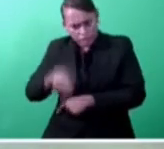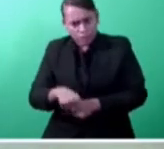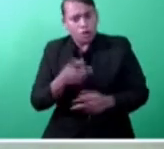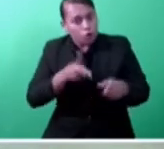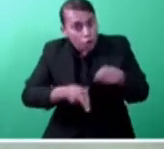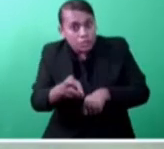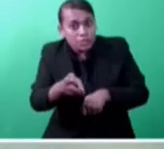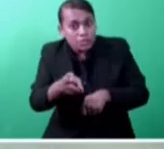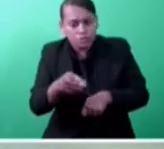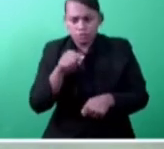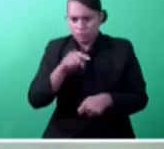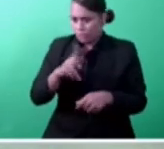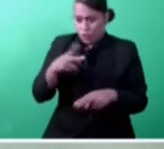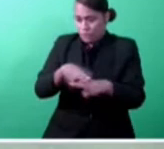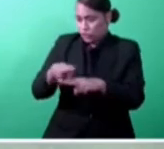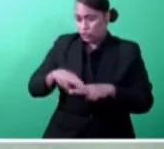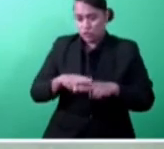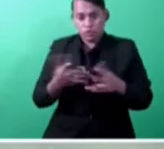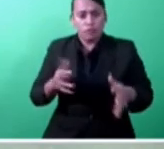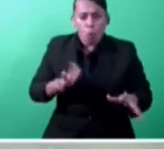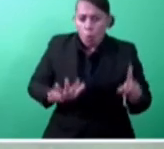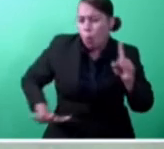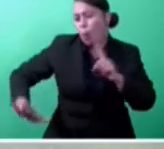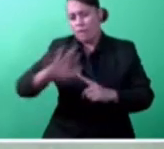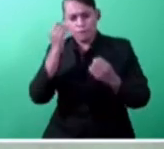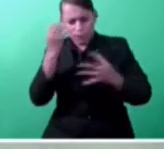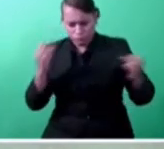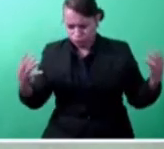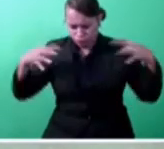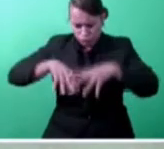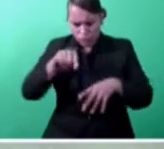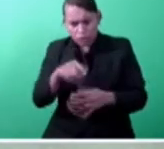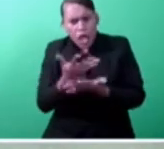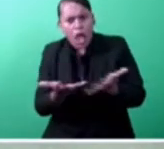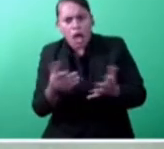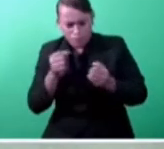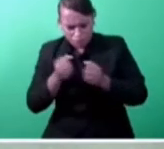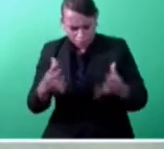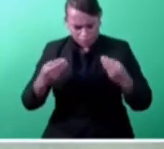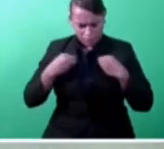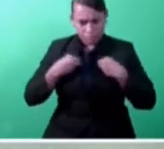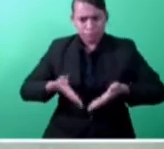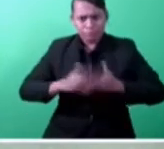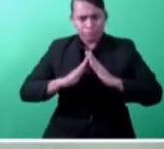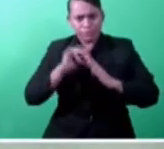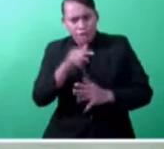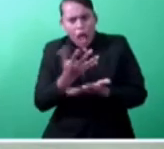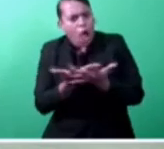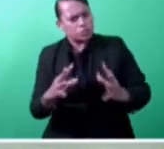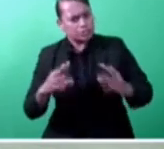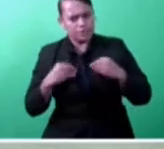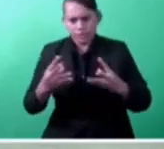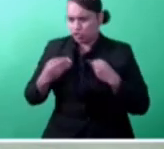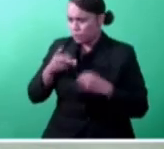Fiji portal, which provided one-stop information on starting a business and obtaining construction permits, registration of